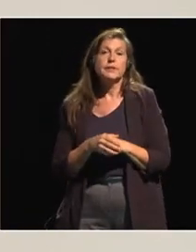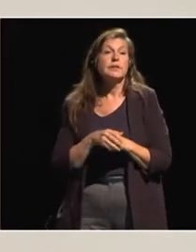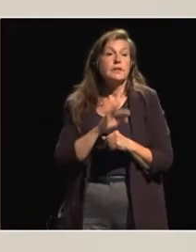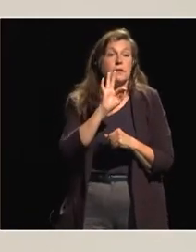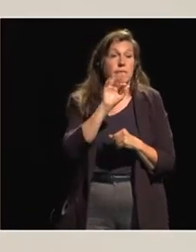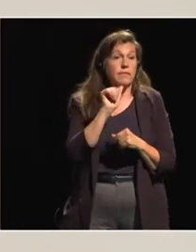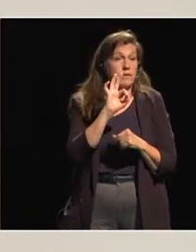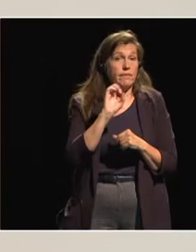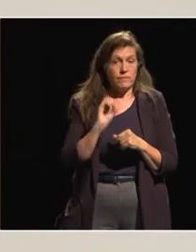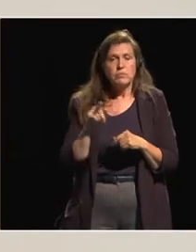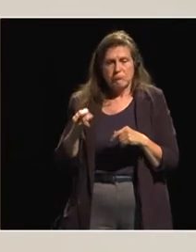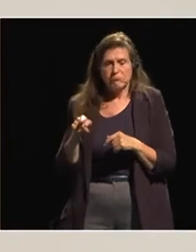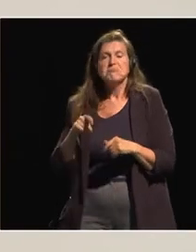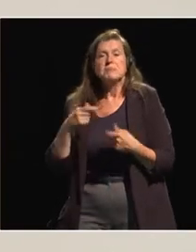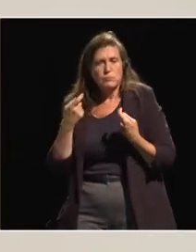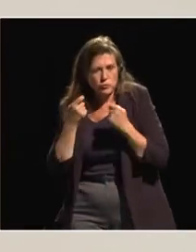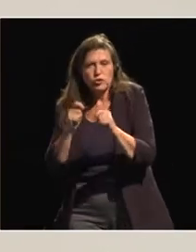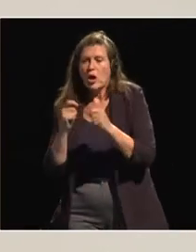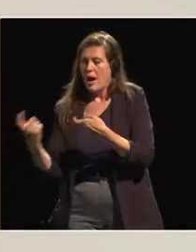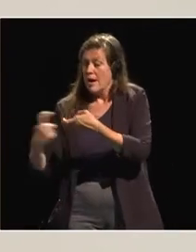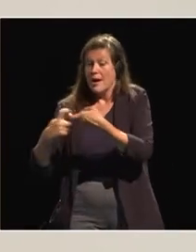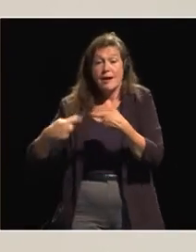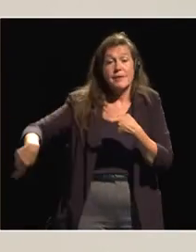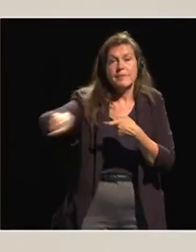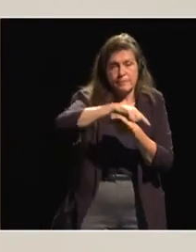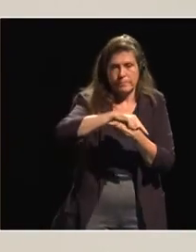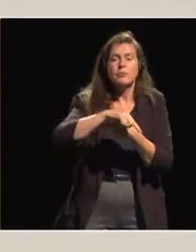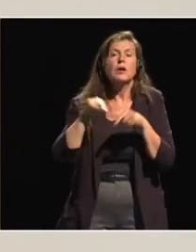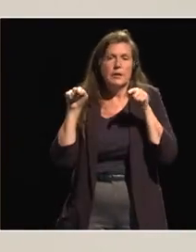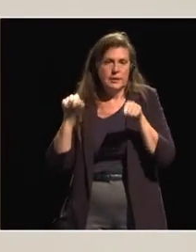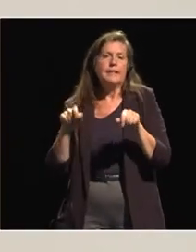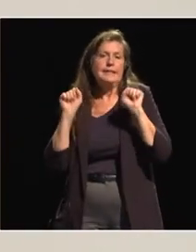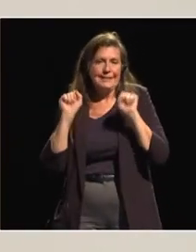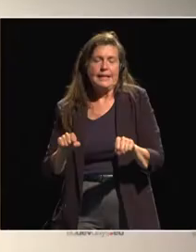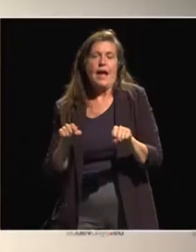That's where APAFO has tried, through its member organizations,